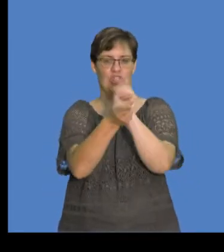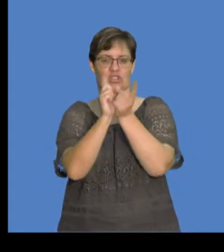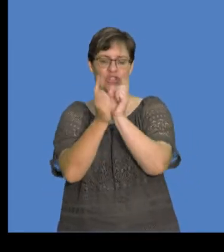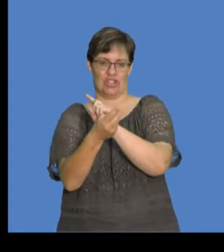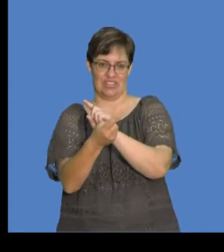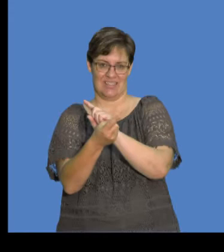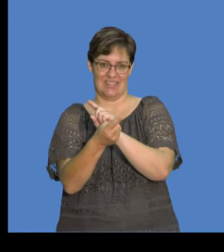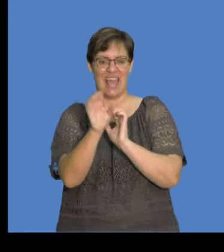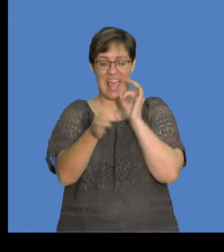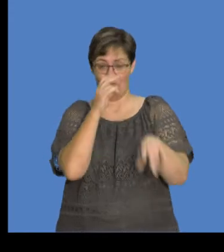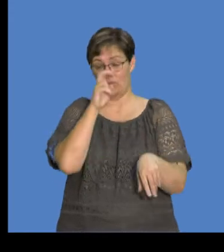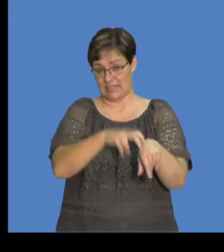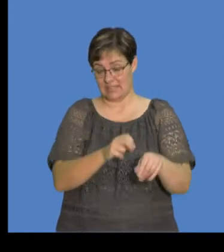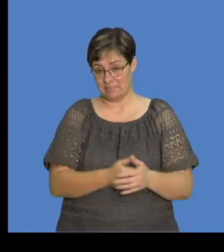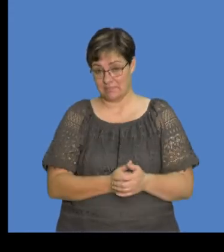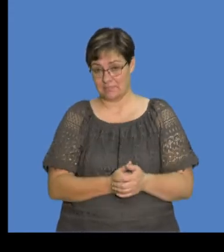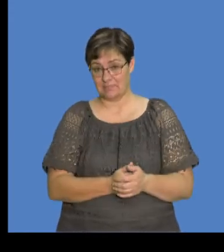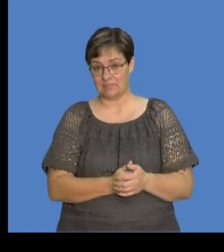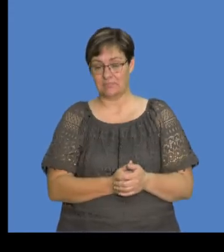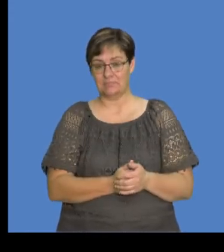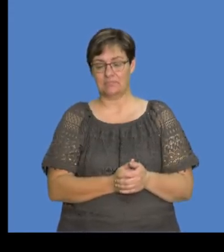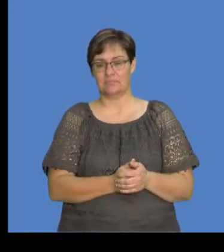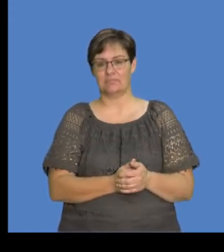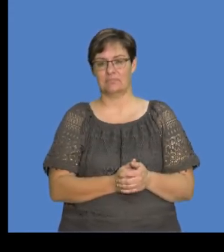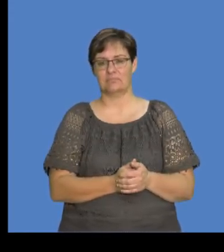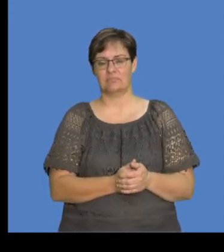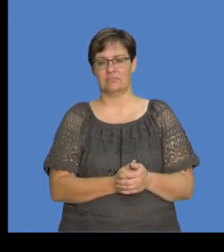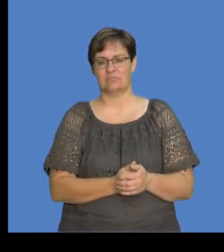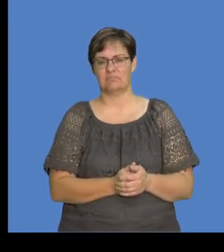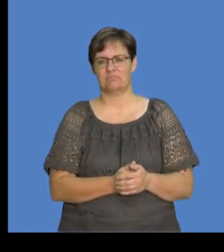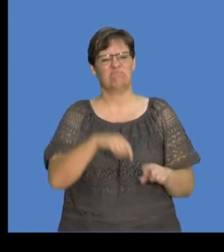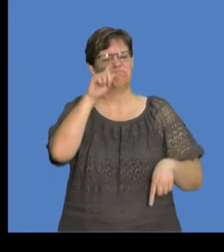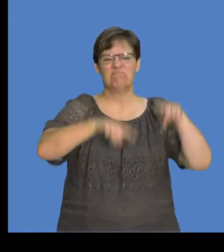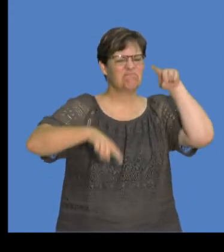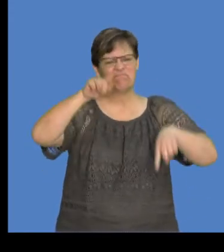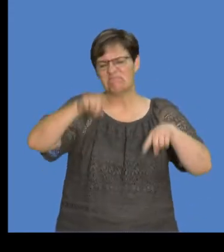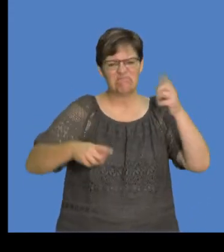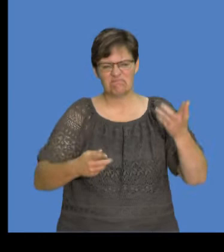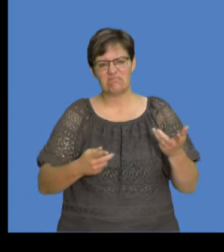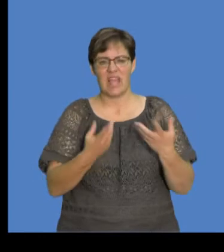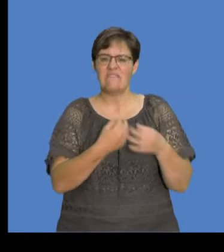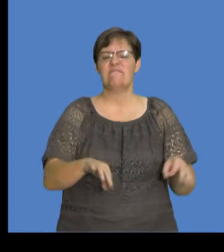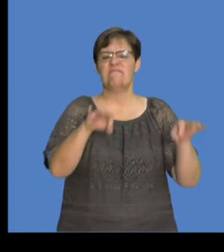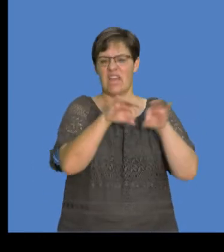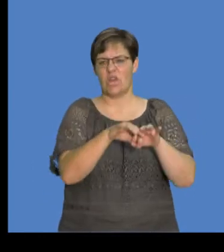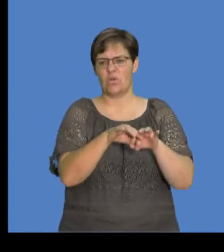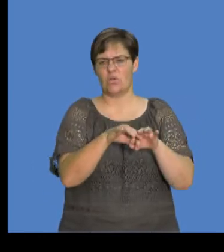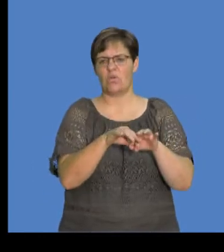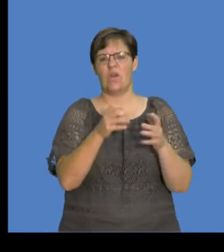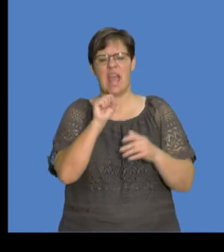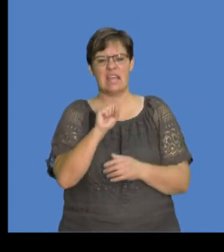out these necessary conversions as and when it's necessary, okay? So there are different things that you can,